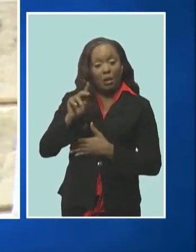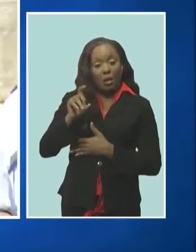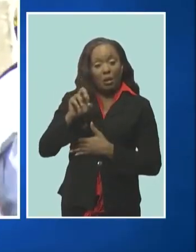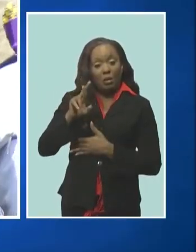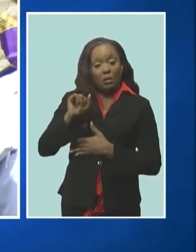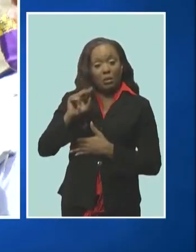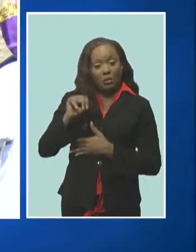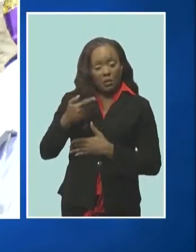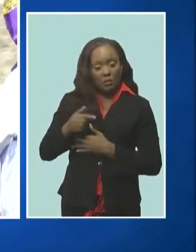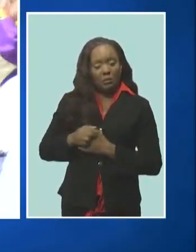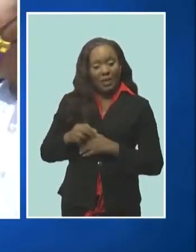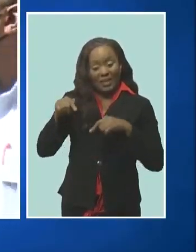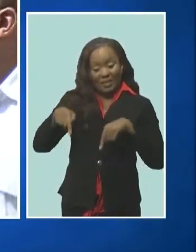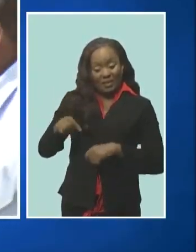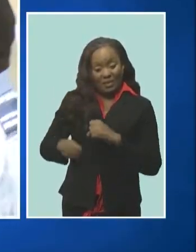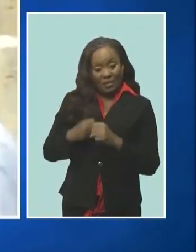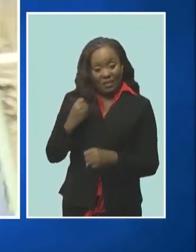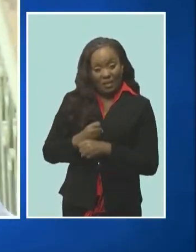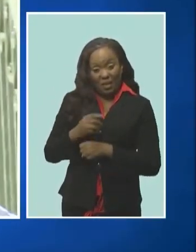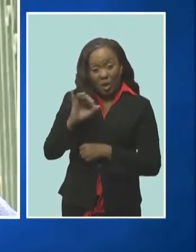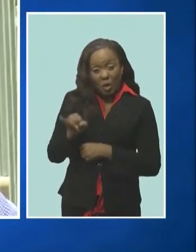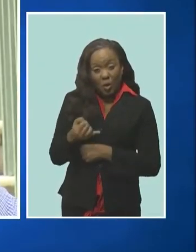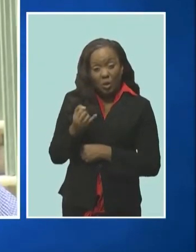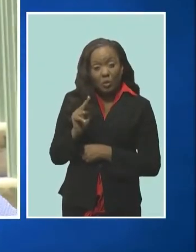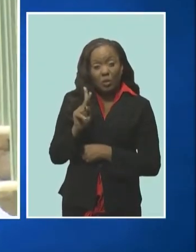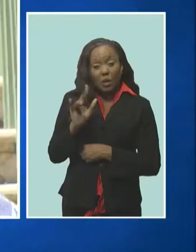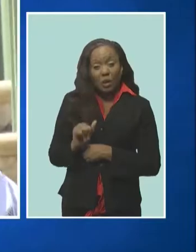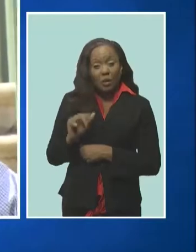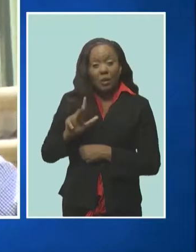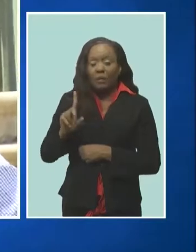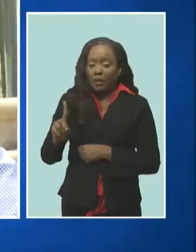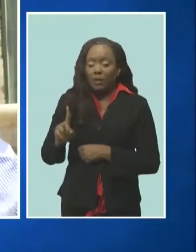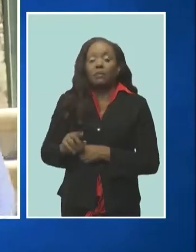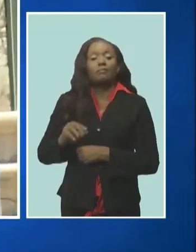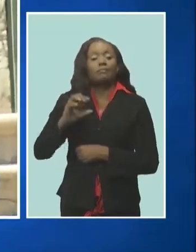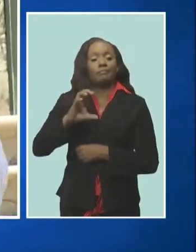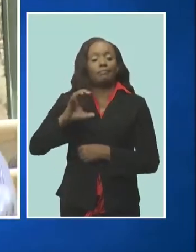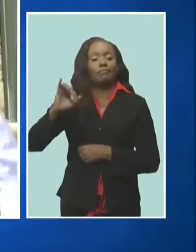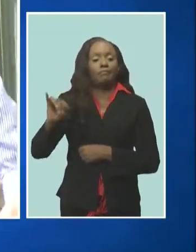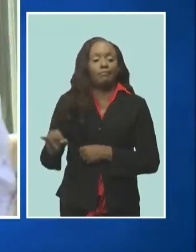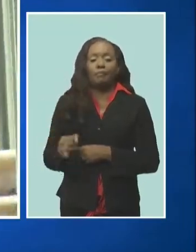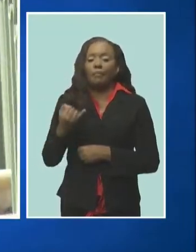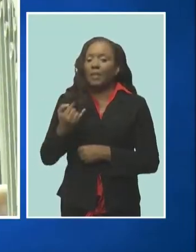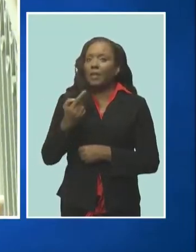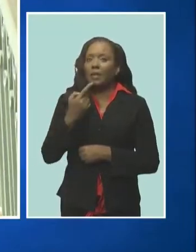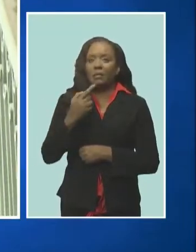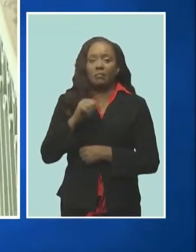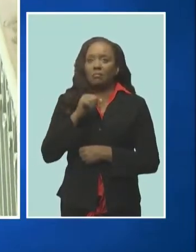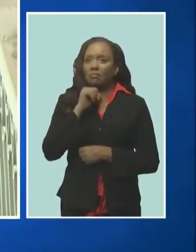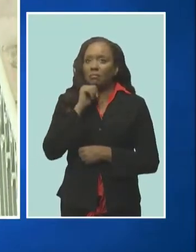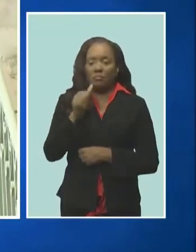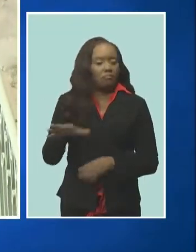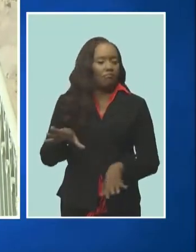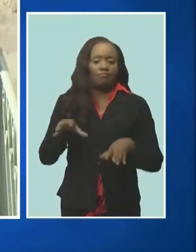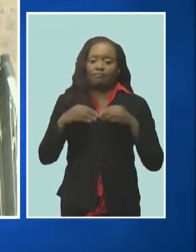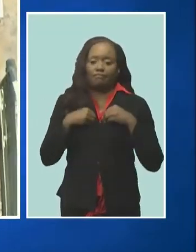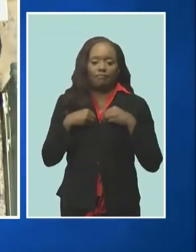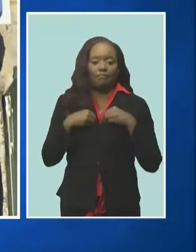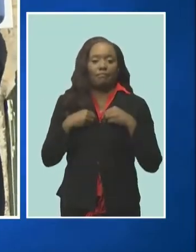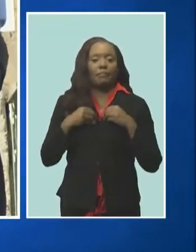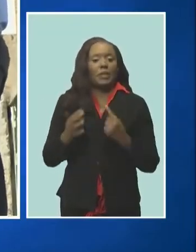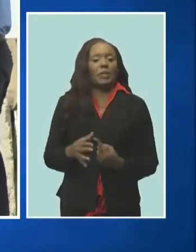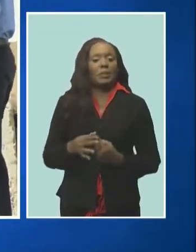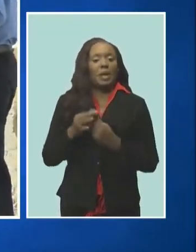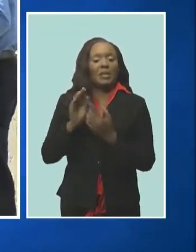31st this year the ccj dismissed mr tasker's application for special leave on the ground that no arguable case